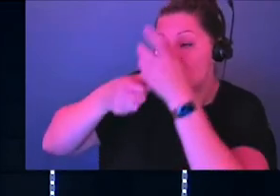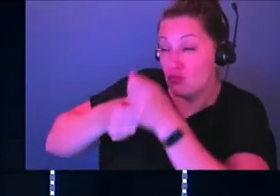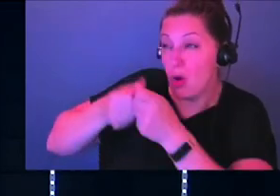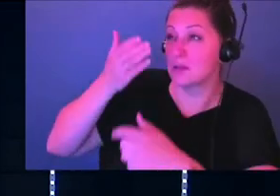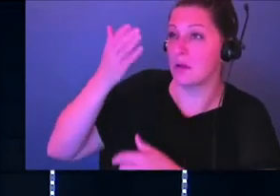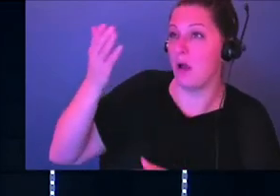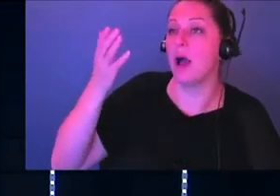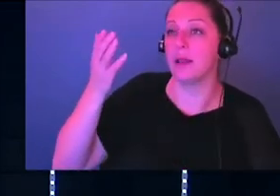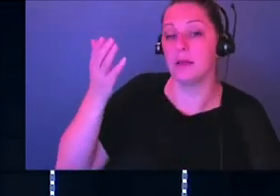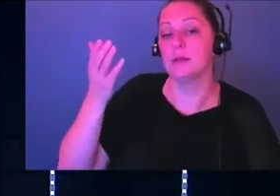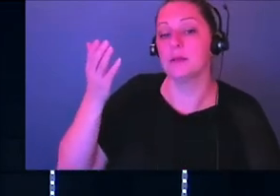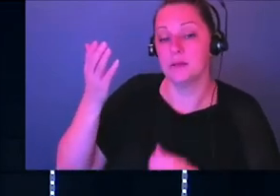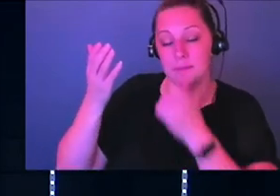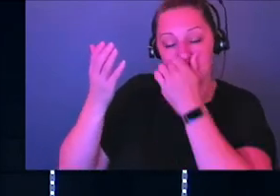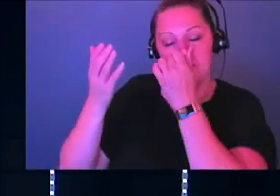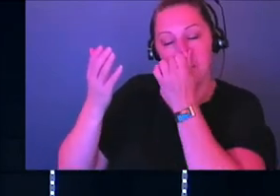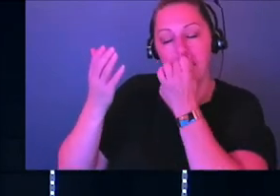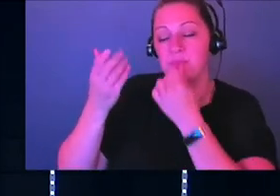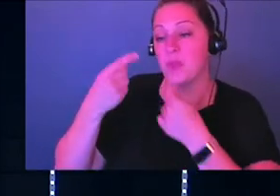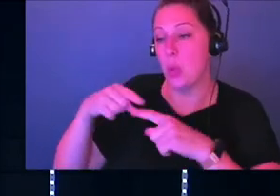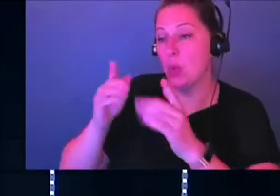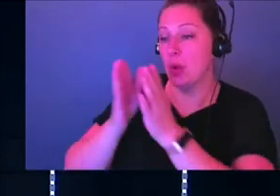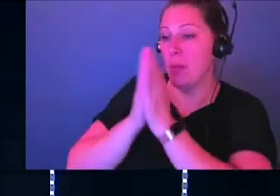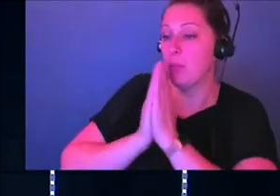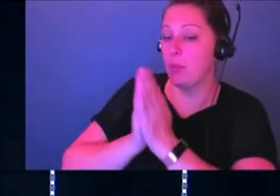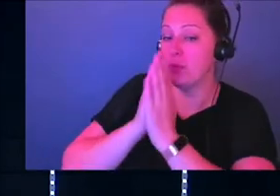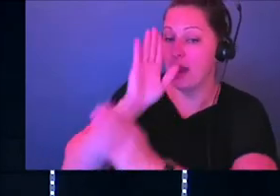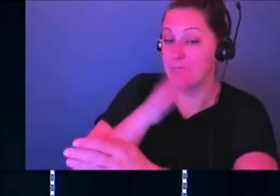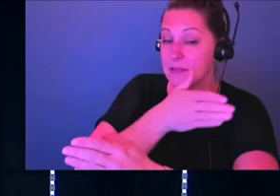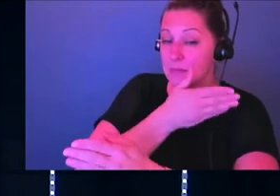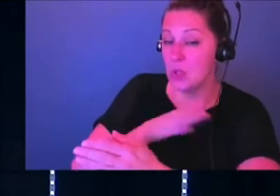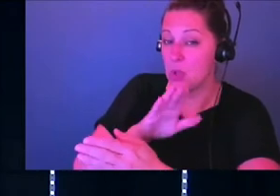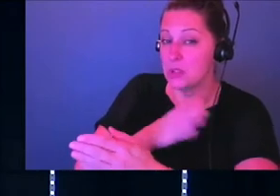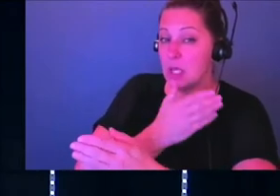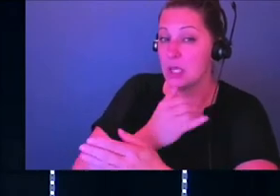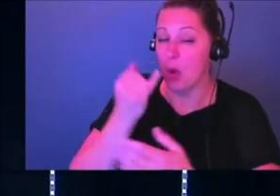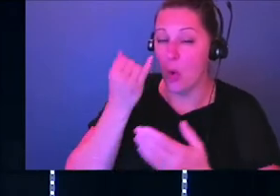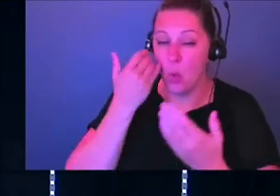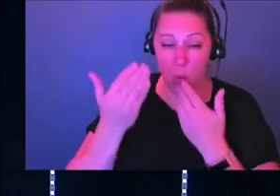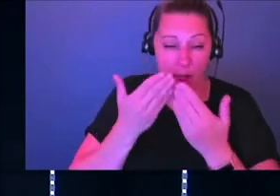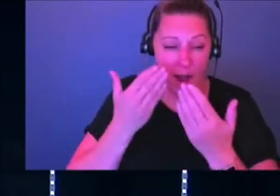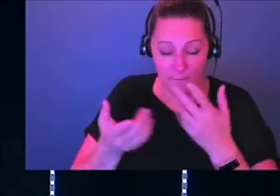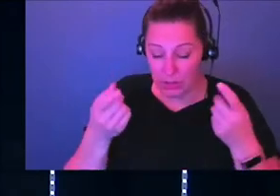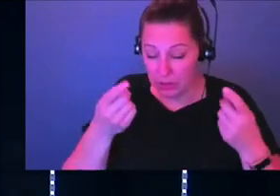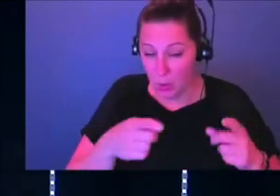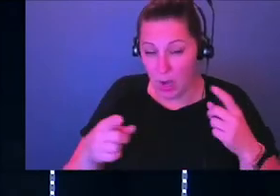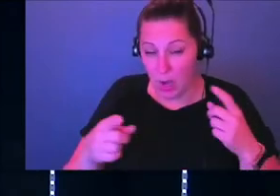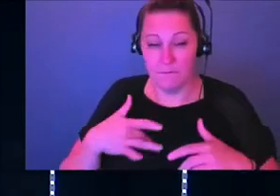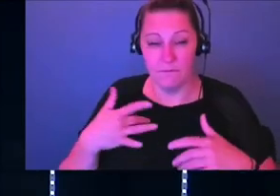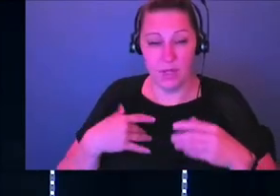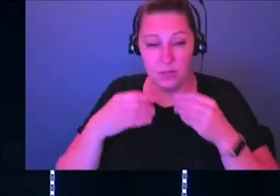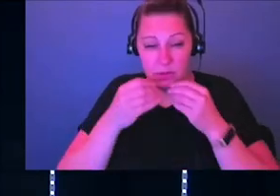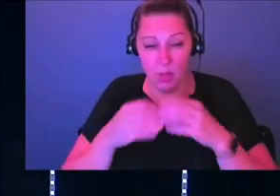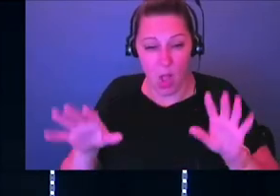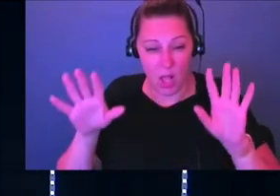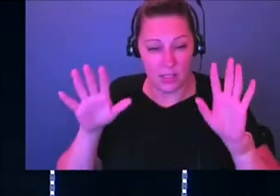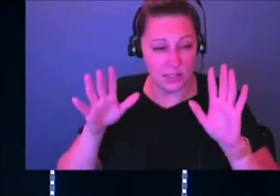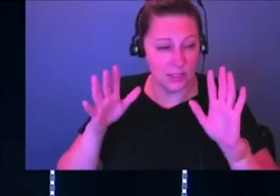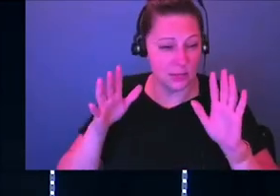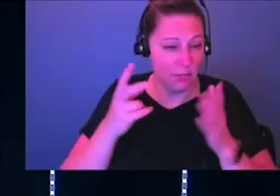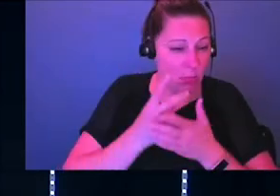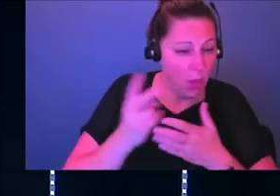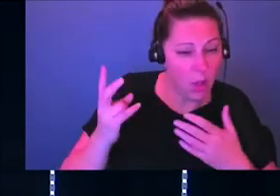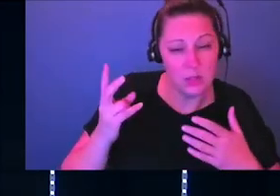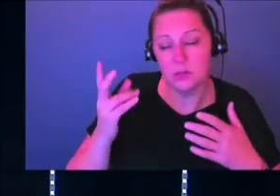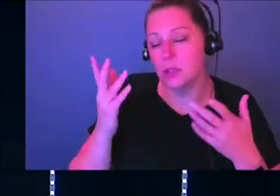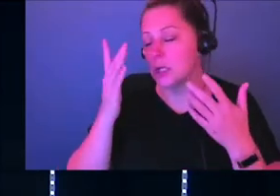music, God can conquer our enemies because what we're doing when we praise God in the midst of what seems like a loss, we're trusting him. We're giving him